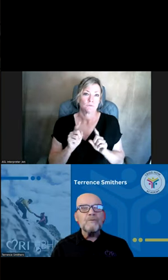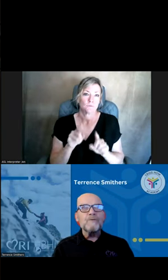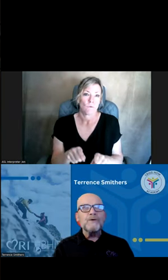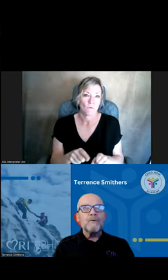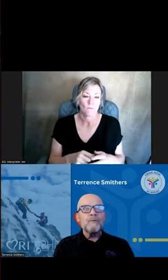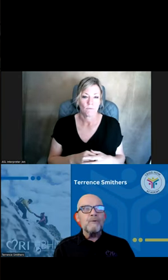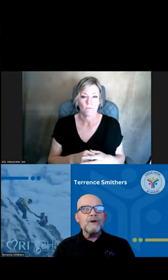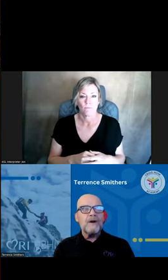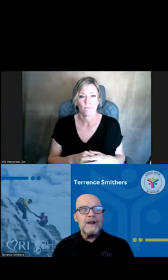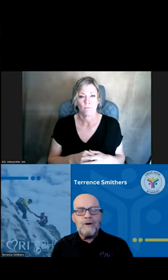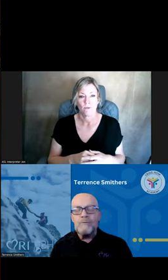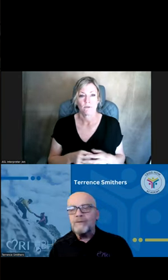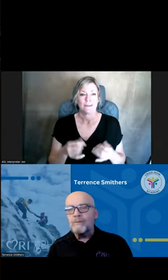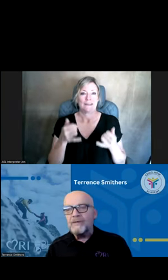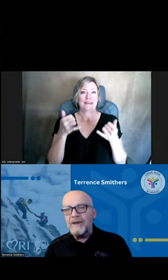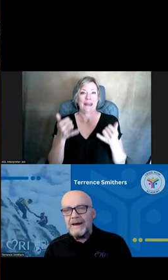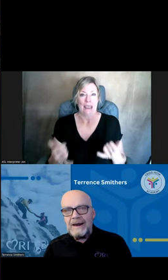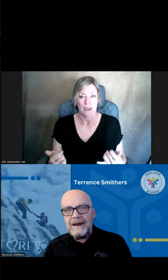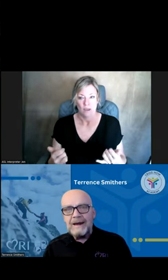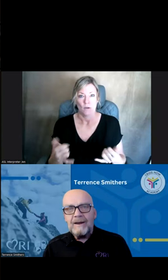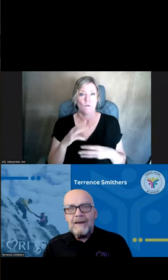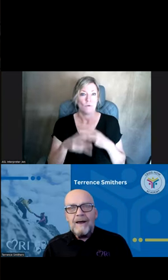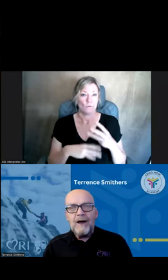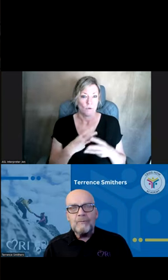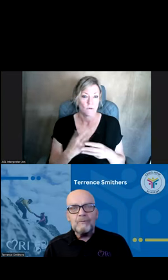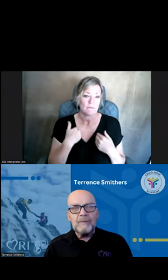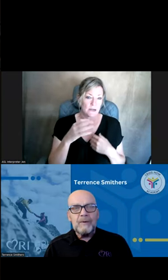So, you know, where we are now with 980,